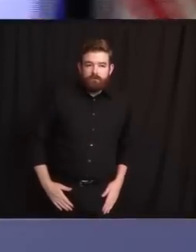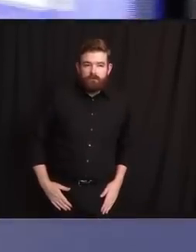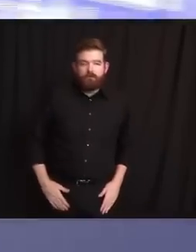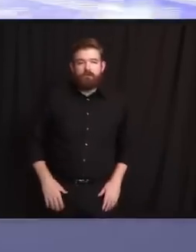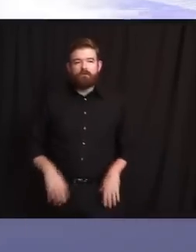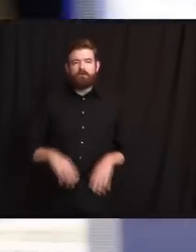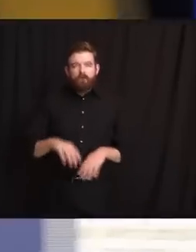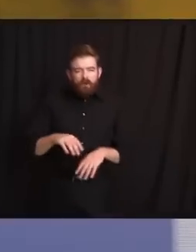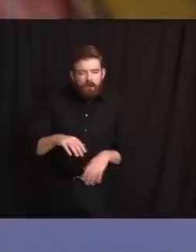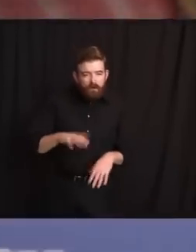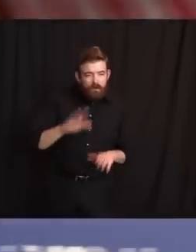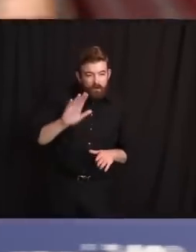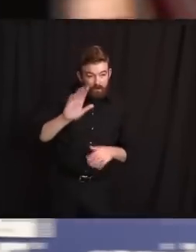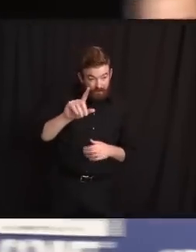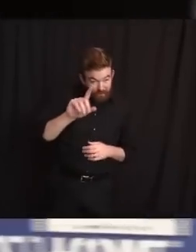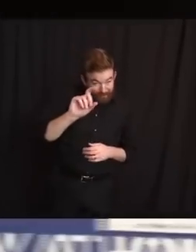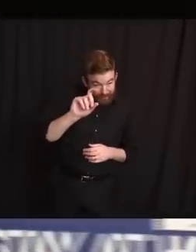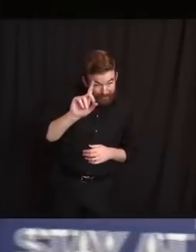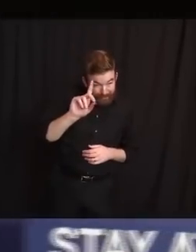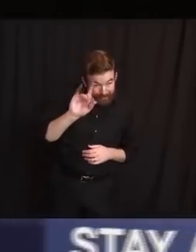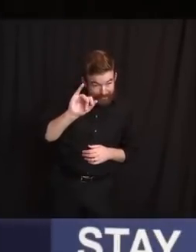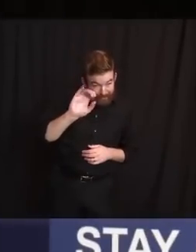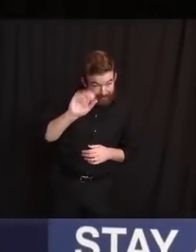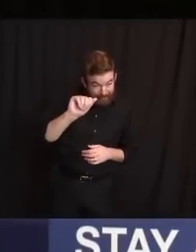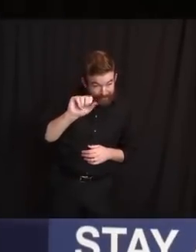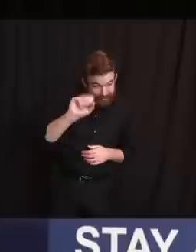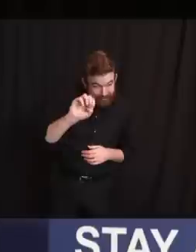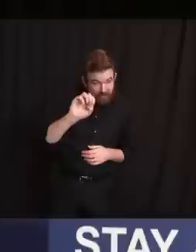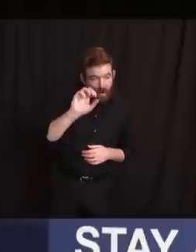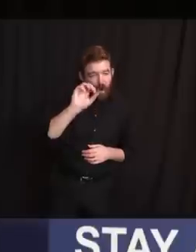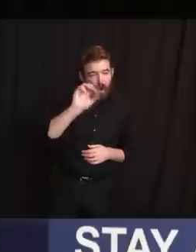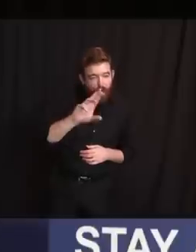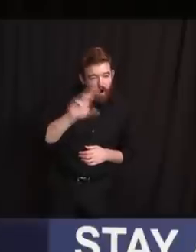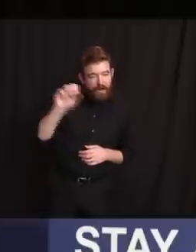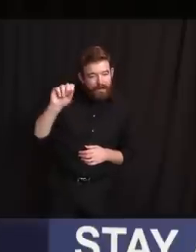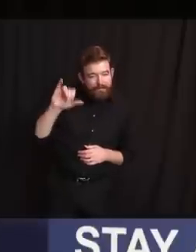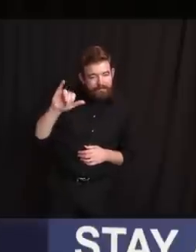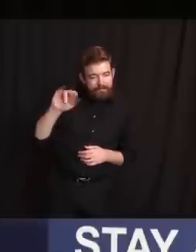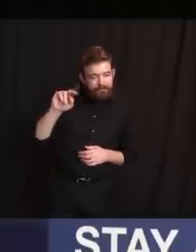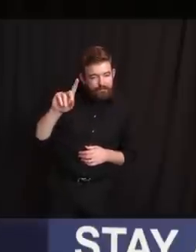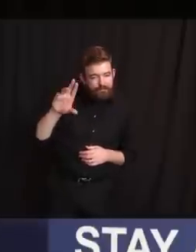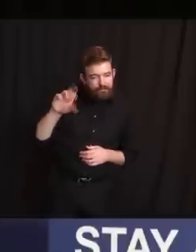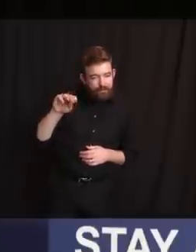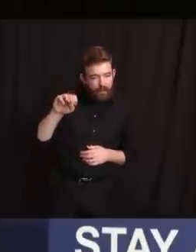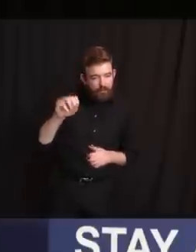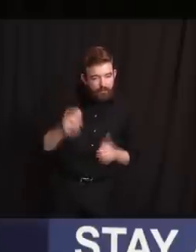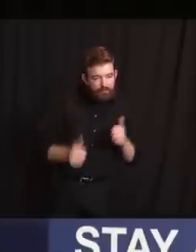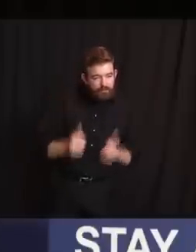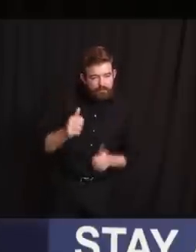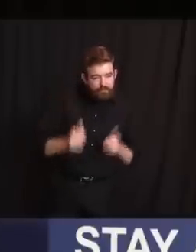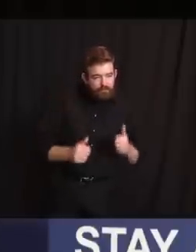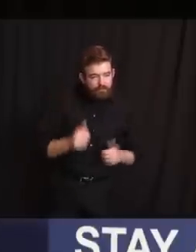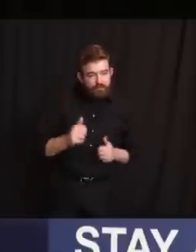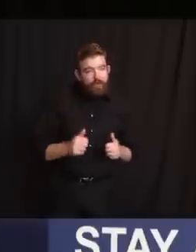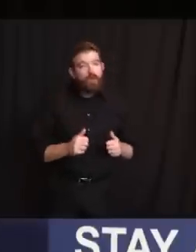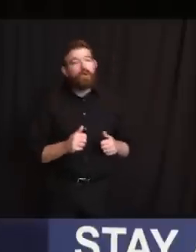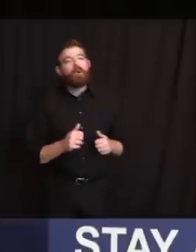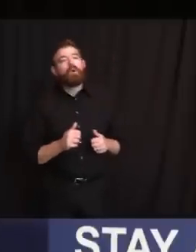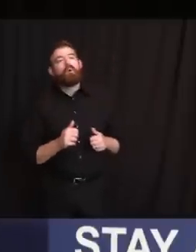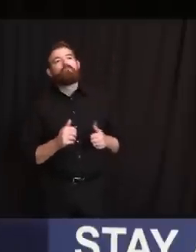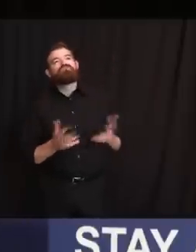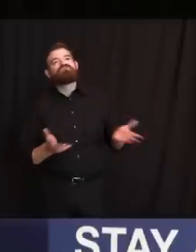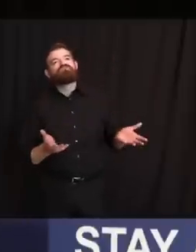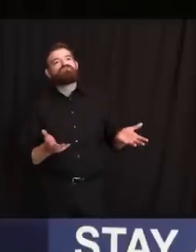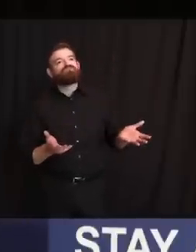Uh, to some extent that may be a distinction without a difference, meaning it's a, a syndrome is, is a